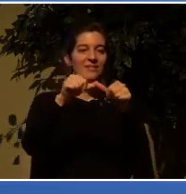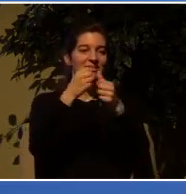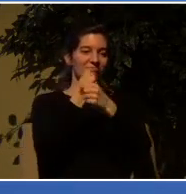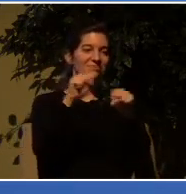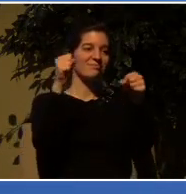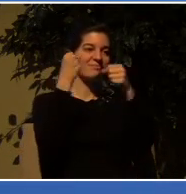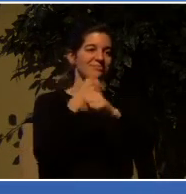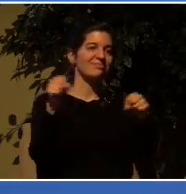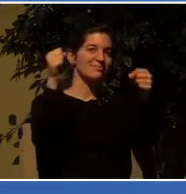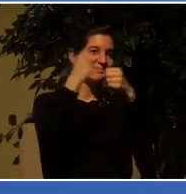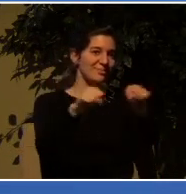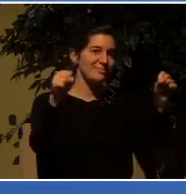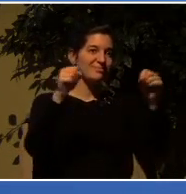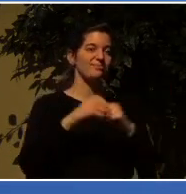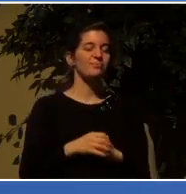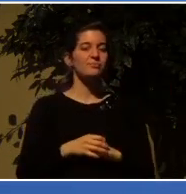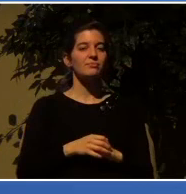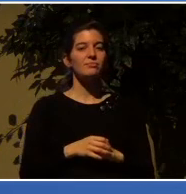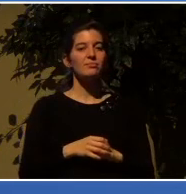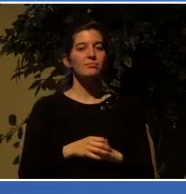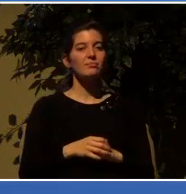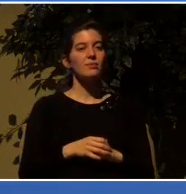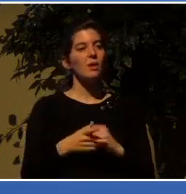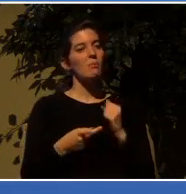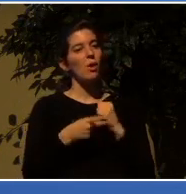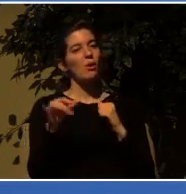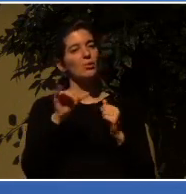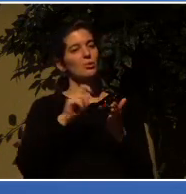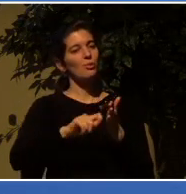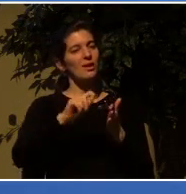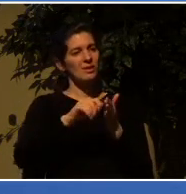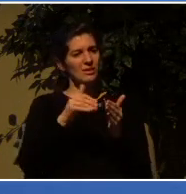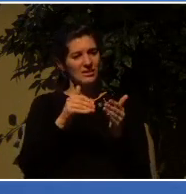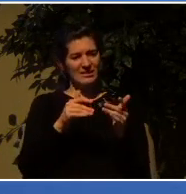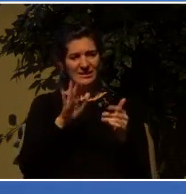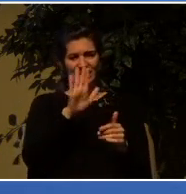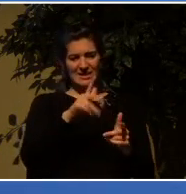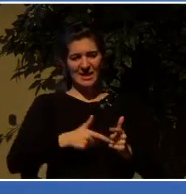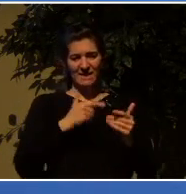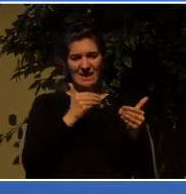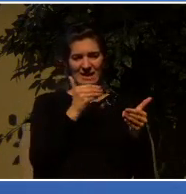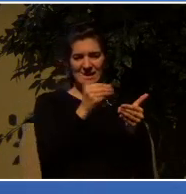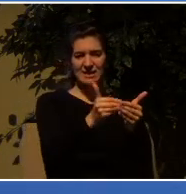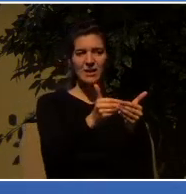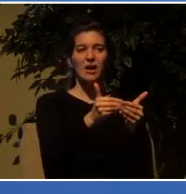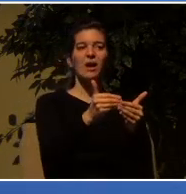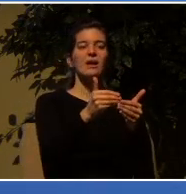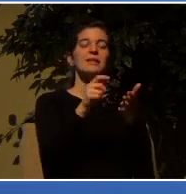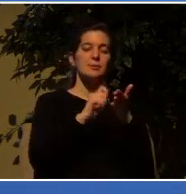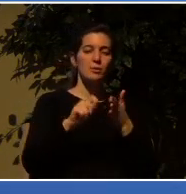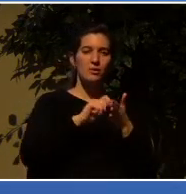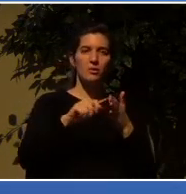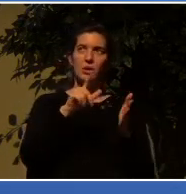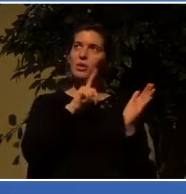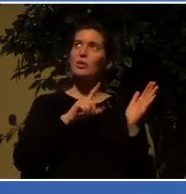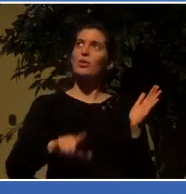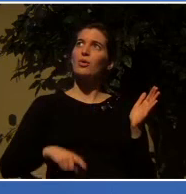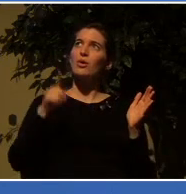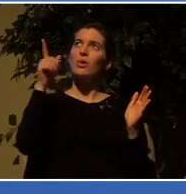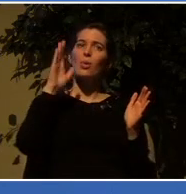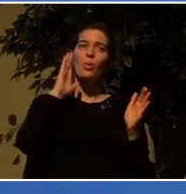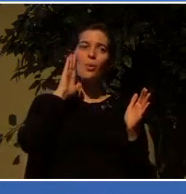close to the end of his life, in 2 Timothy 4, the Lord will rescue me from every evil attack